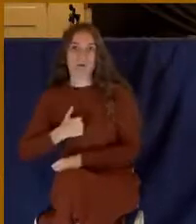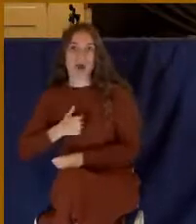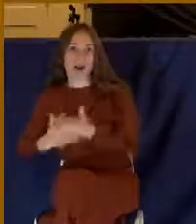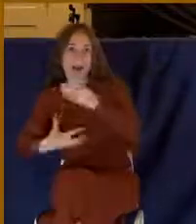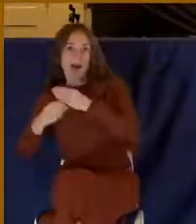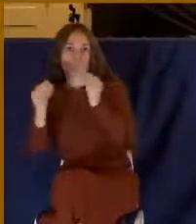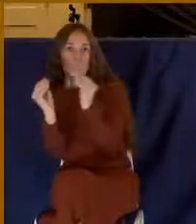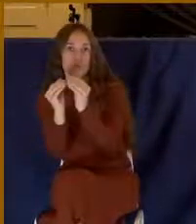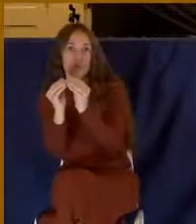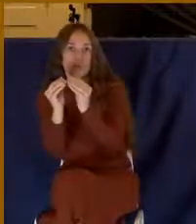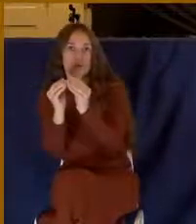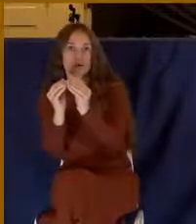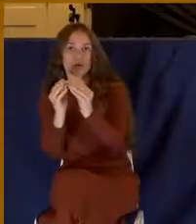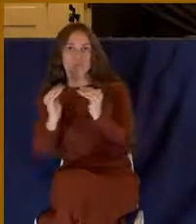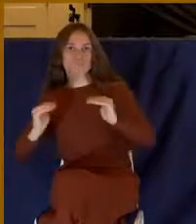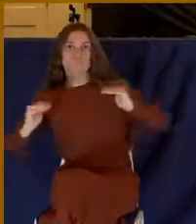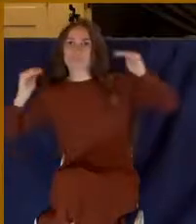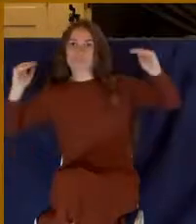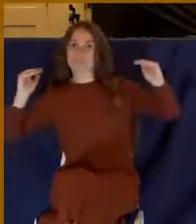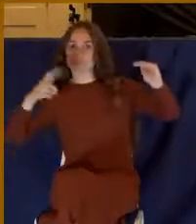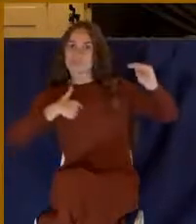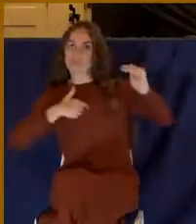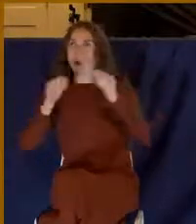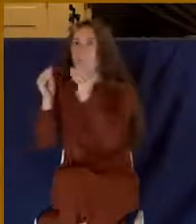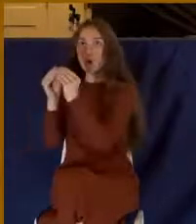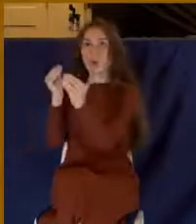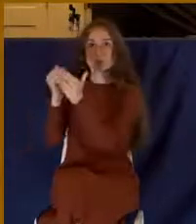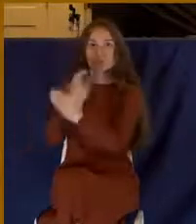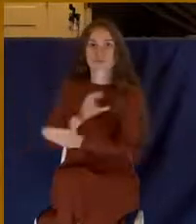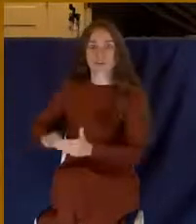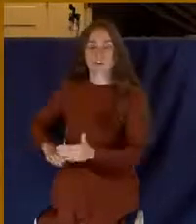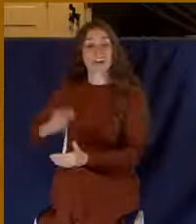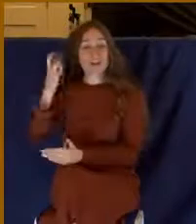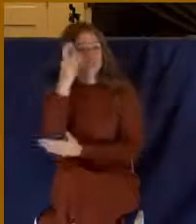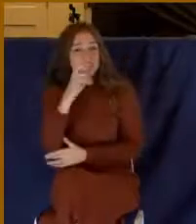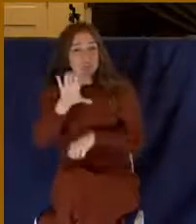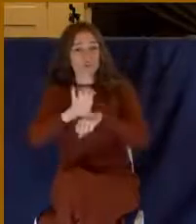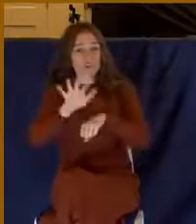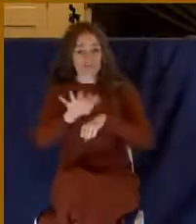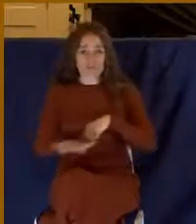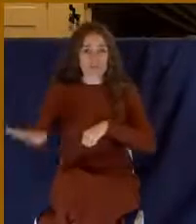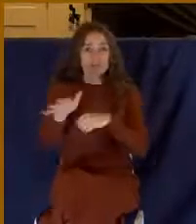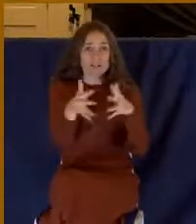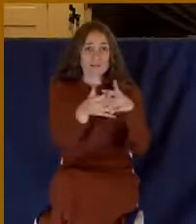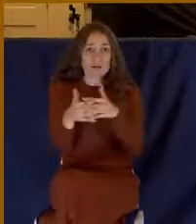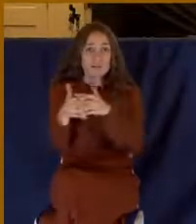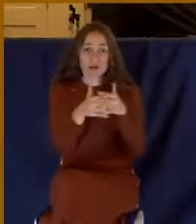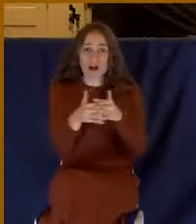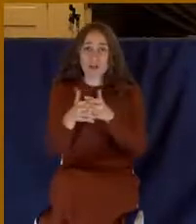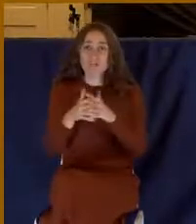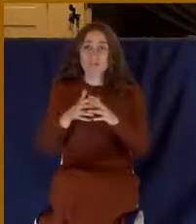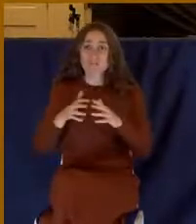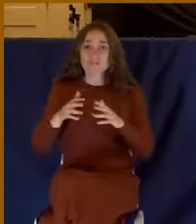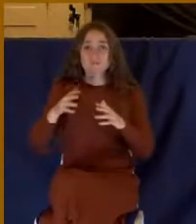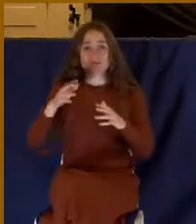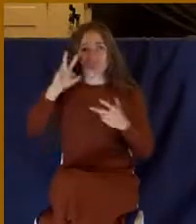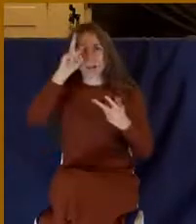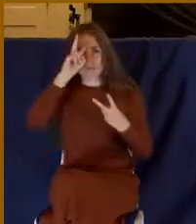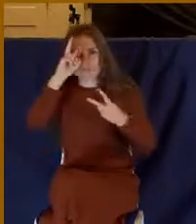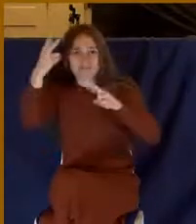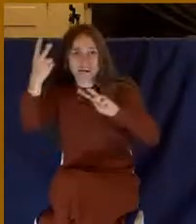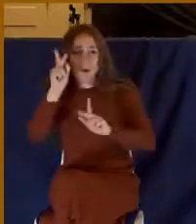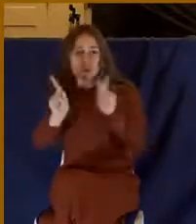And by the way, that's why churches all over America are filled with lost people, because they have this idea that they've done some religious ritual